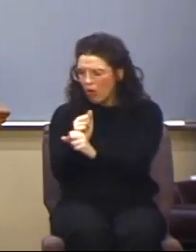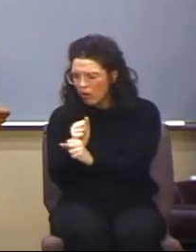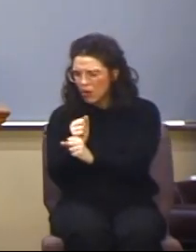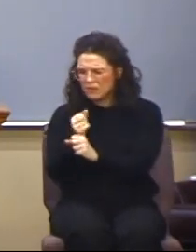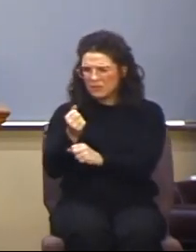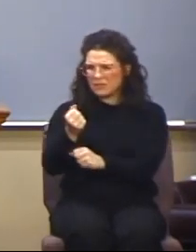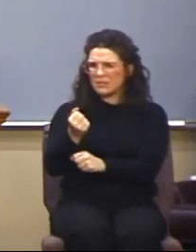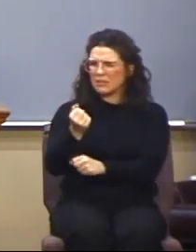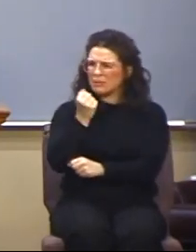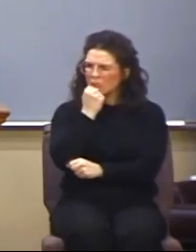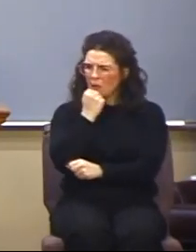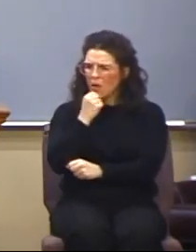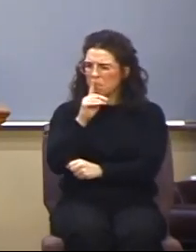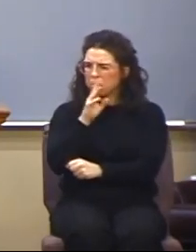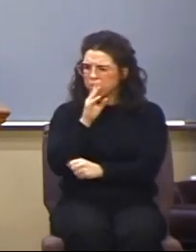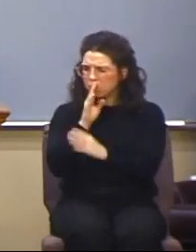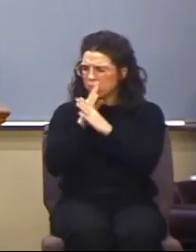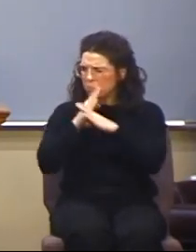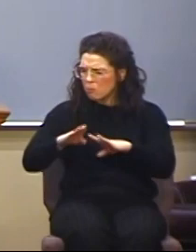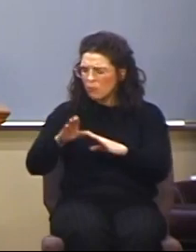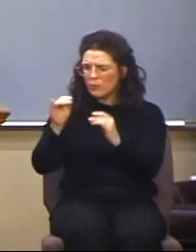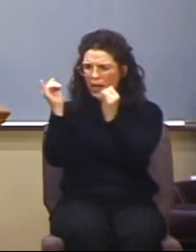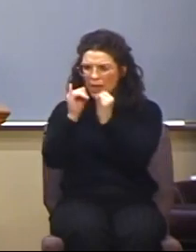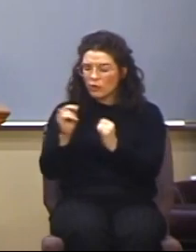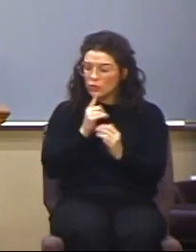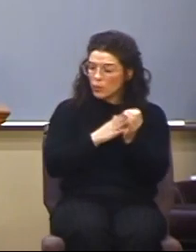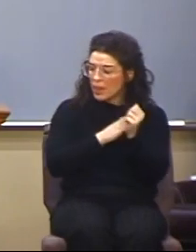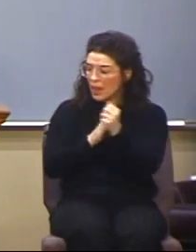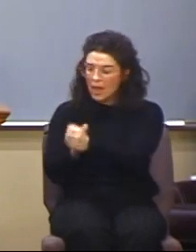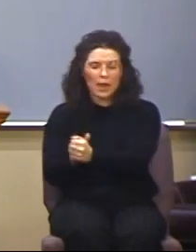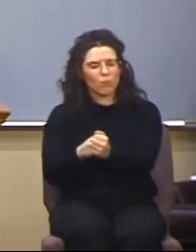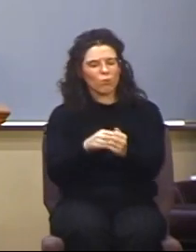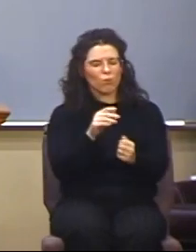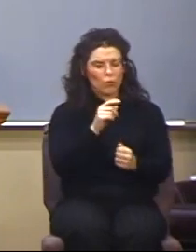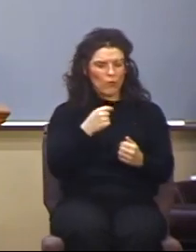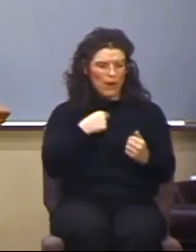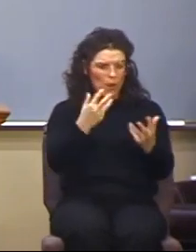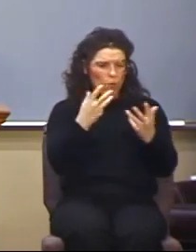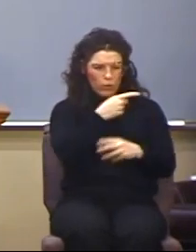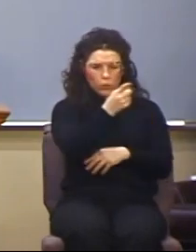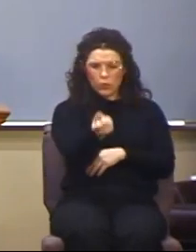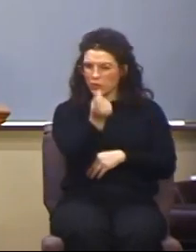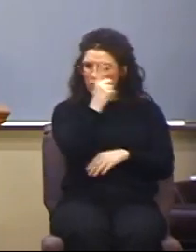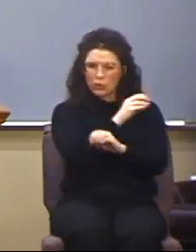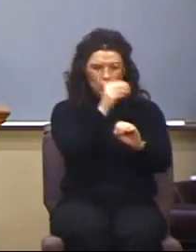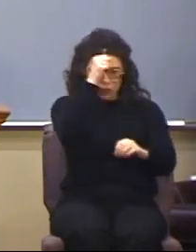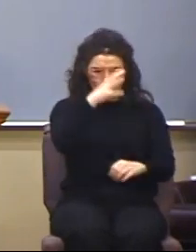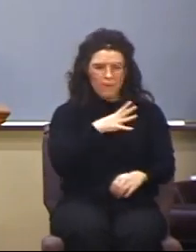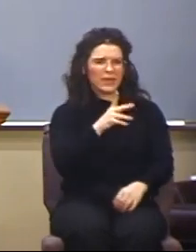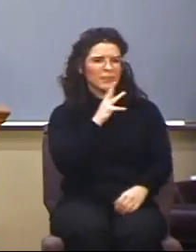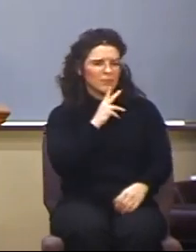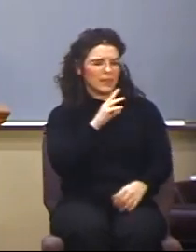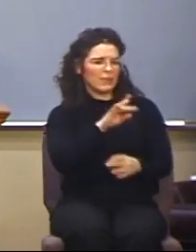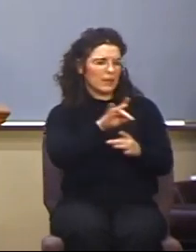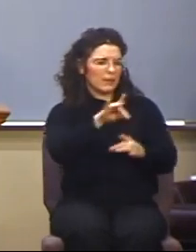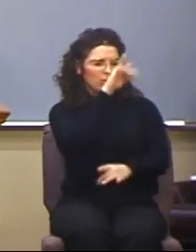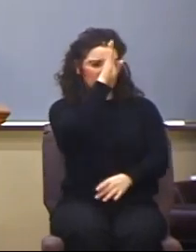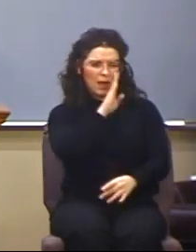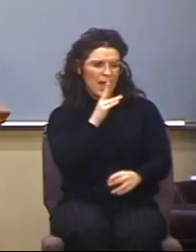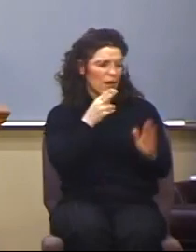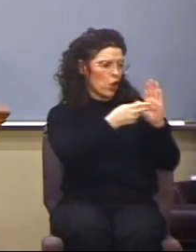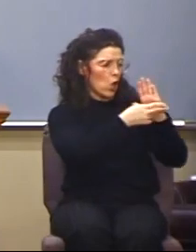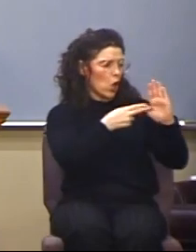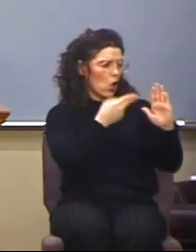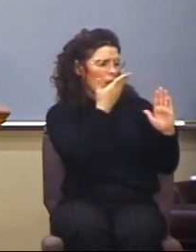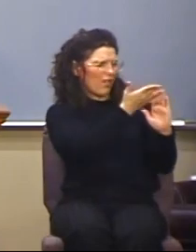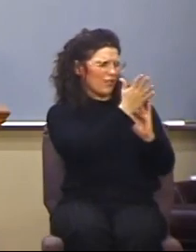led. Wherefore, I give you to understand that no man, speaking by the Spirit of God, calleth Jesus accursed. And that